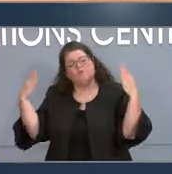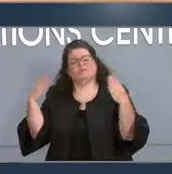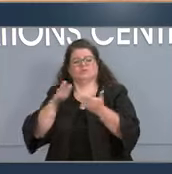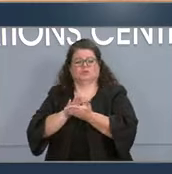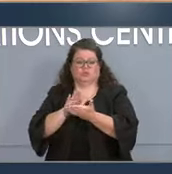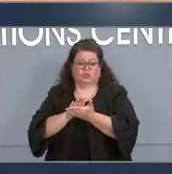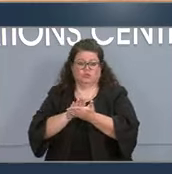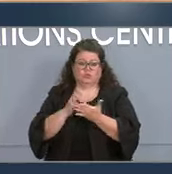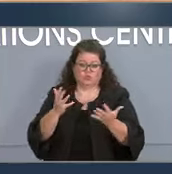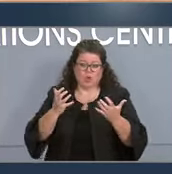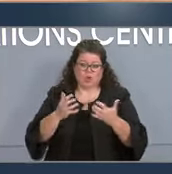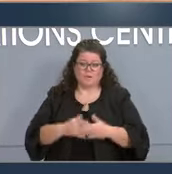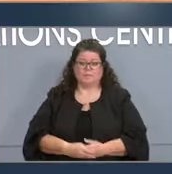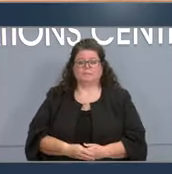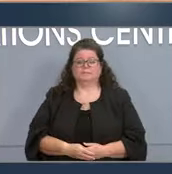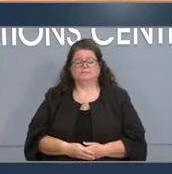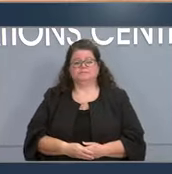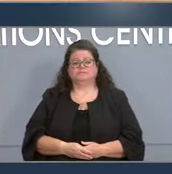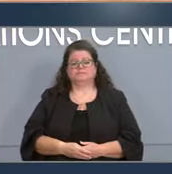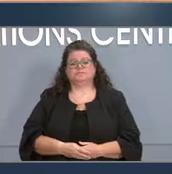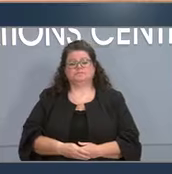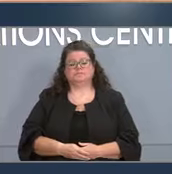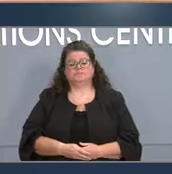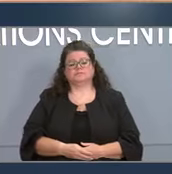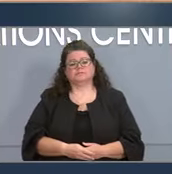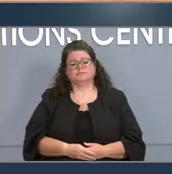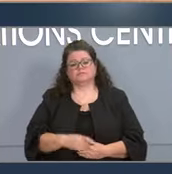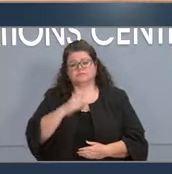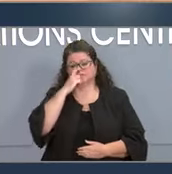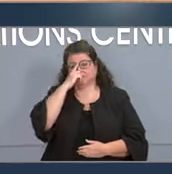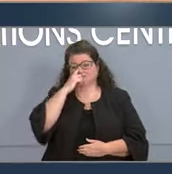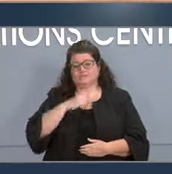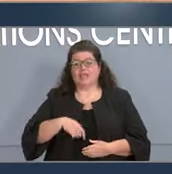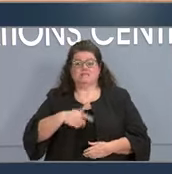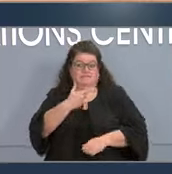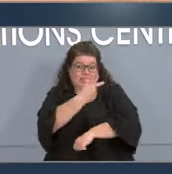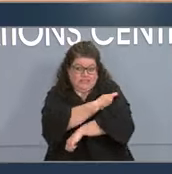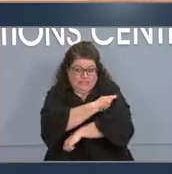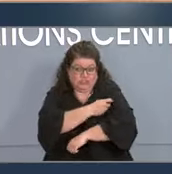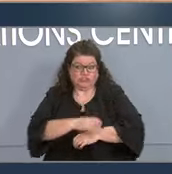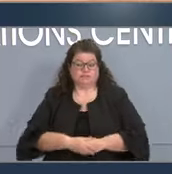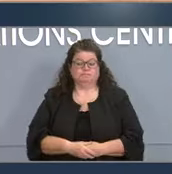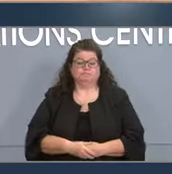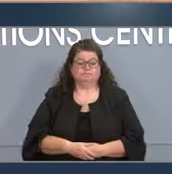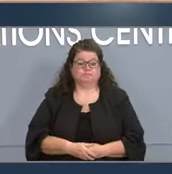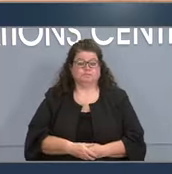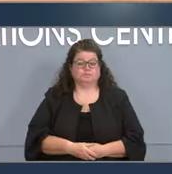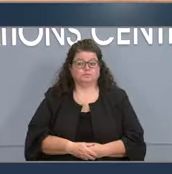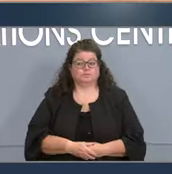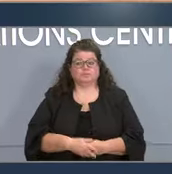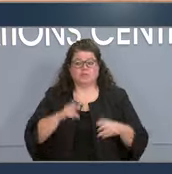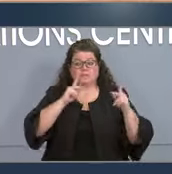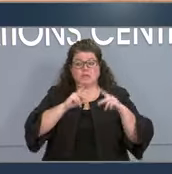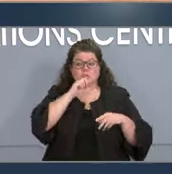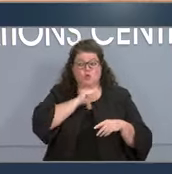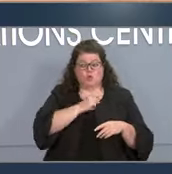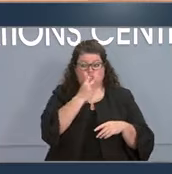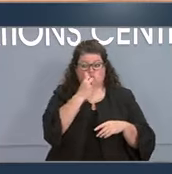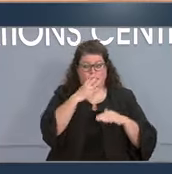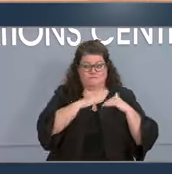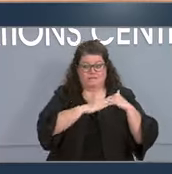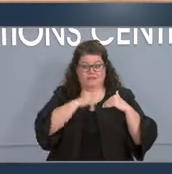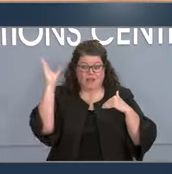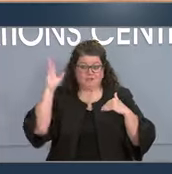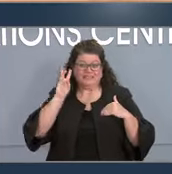Okay, now let's turn and look at our vaccinations today. 61% of North Carolinians ages 12 and older are fully